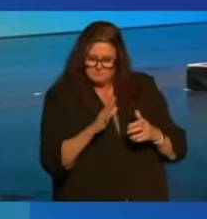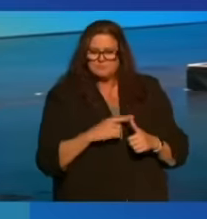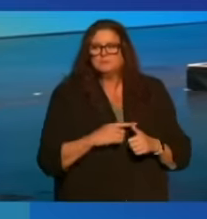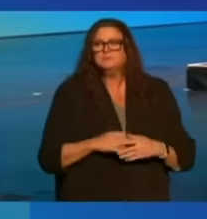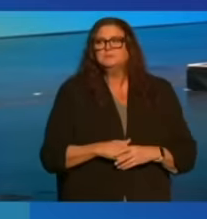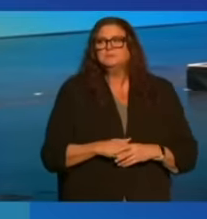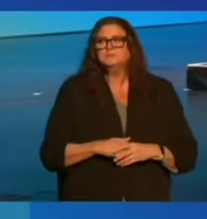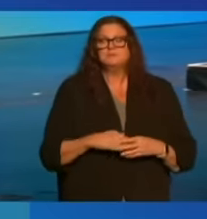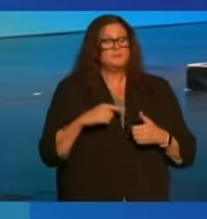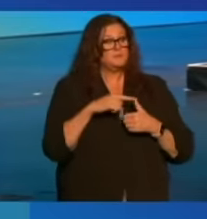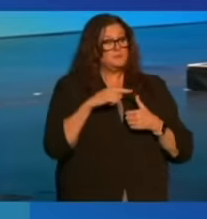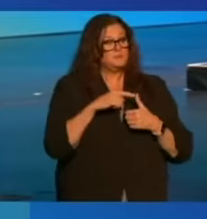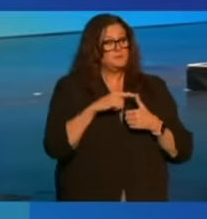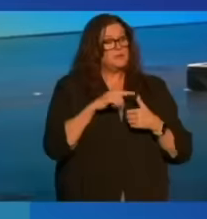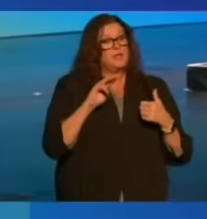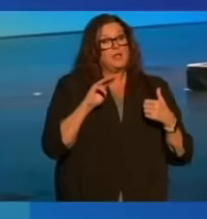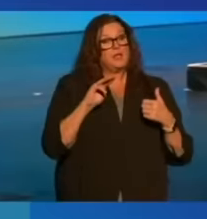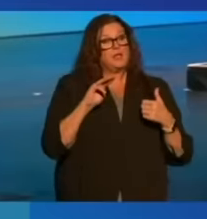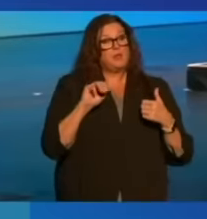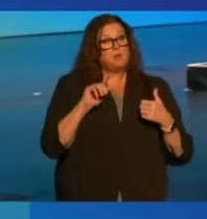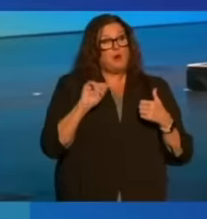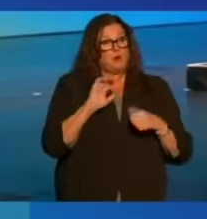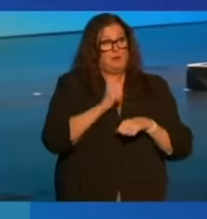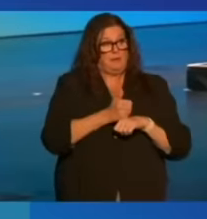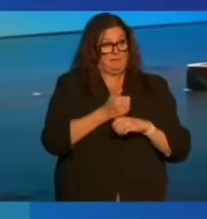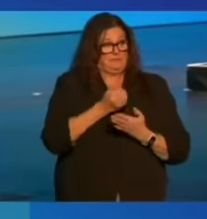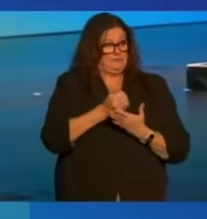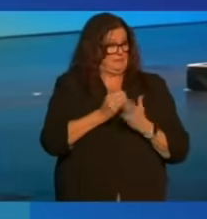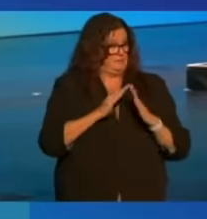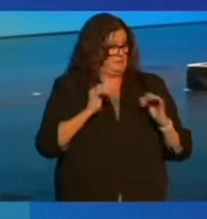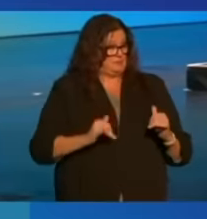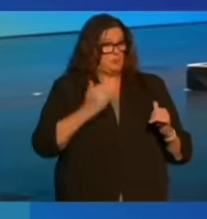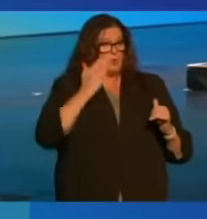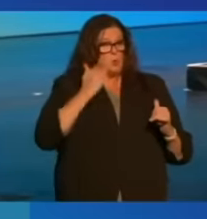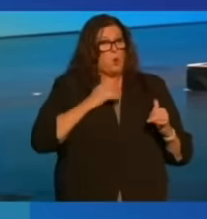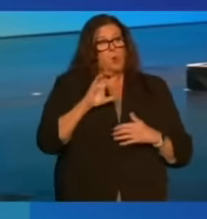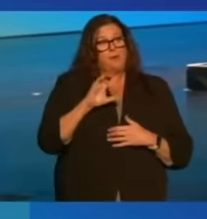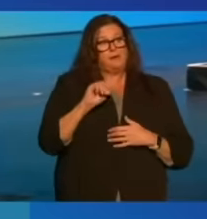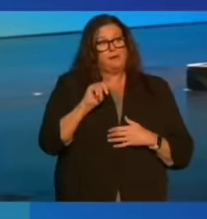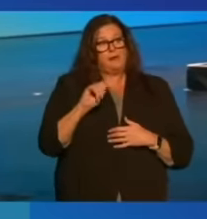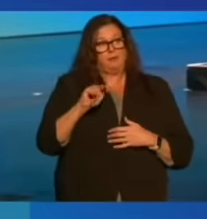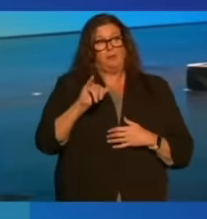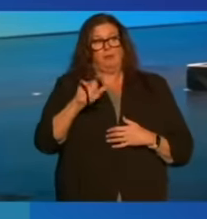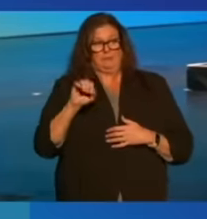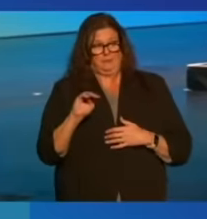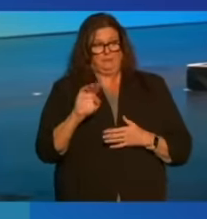First, the market-based economic system we commonly know as capitalism